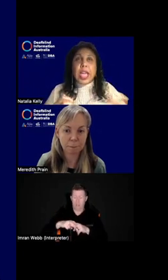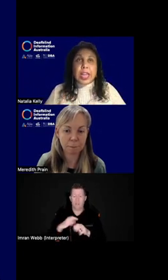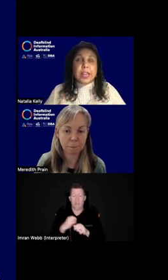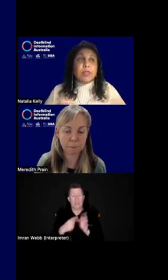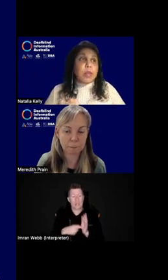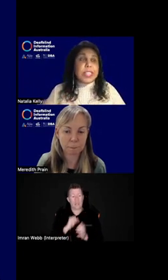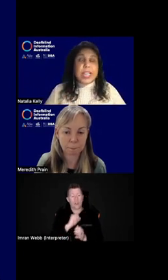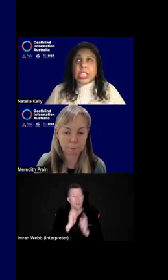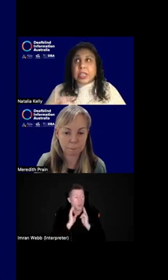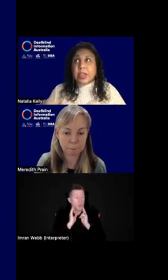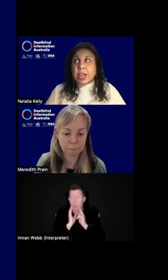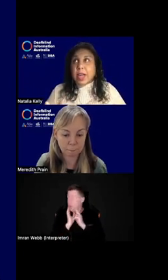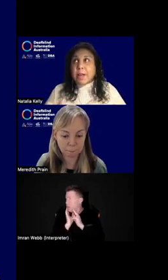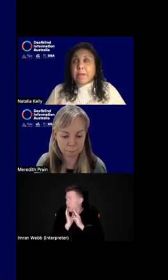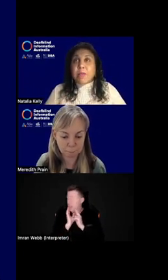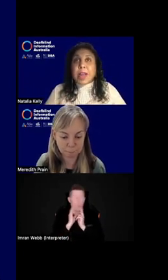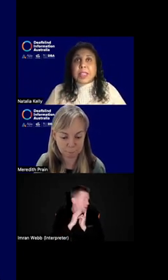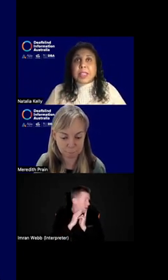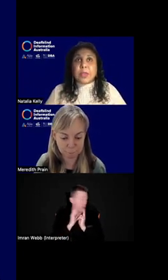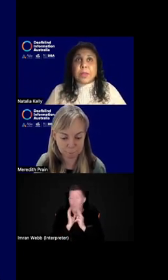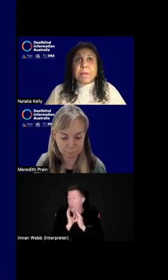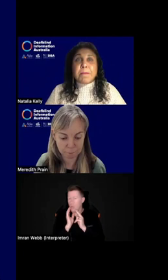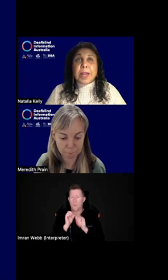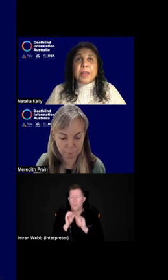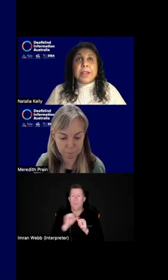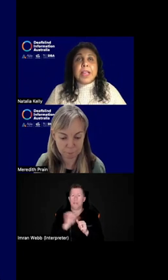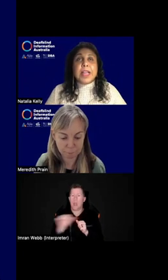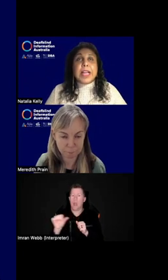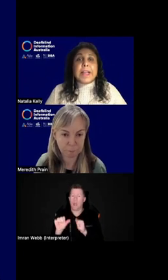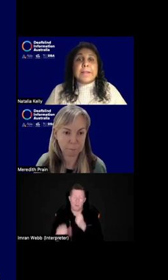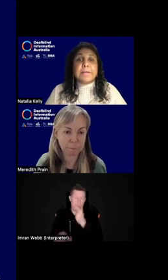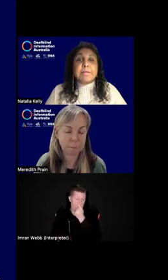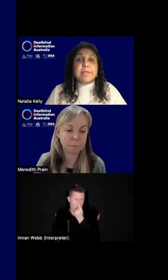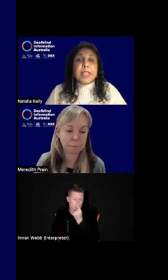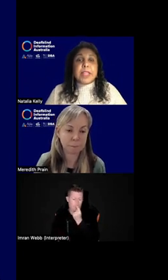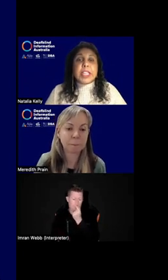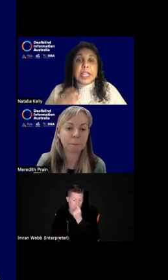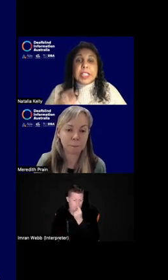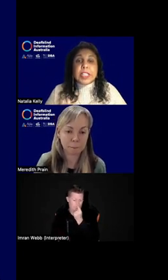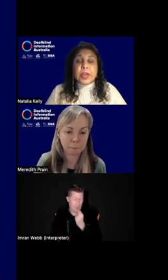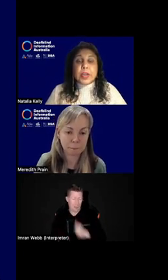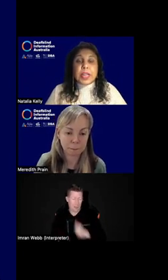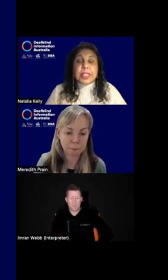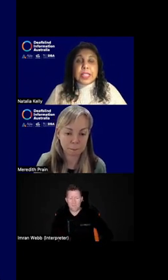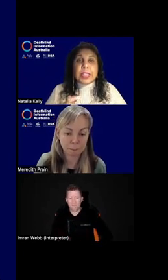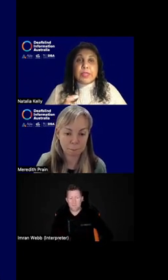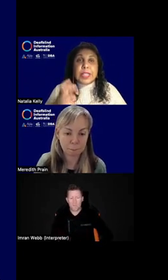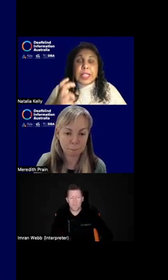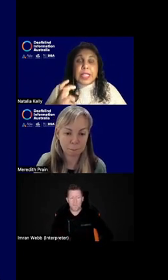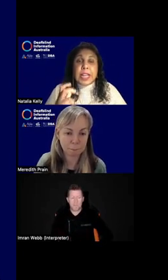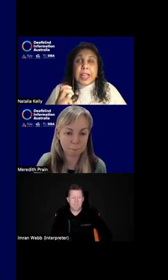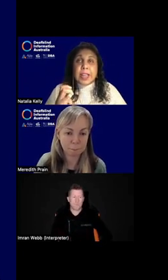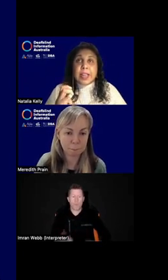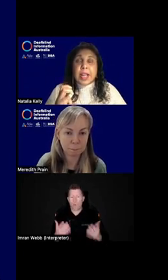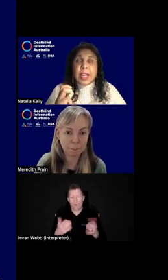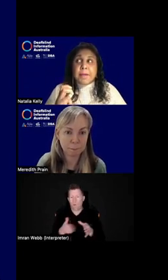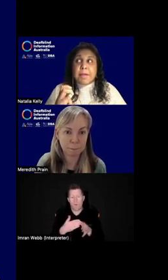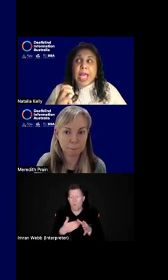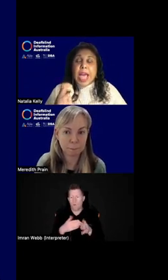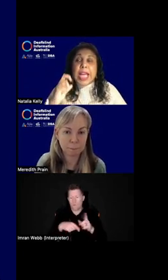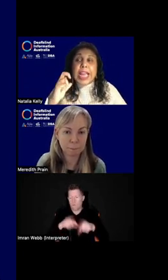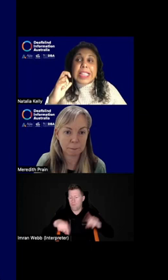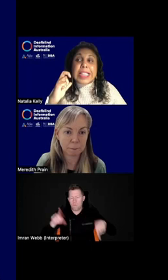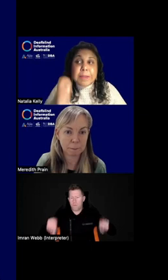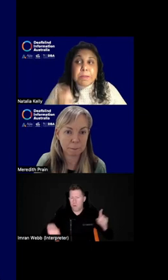head rotation, um, around a little bit better. Um, so yeah, so it's, it's really getting, um,